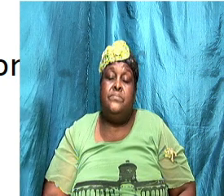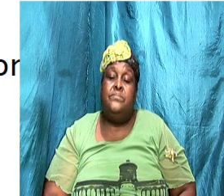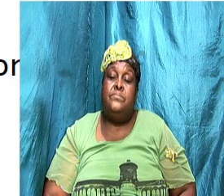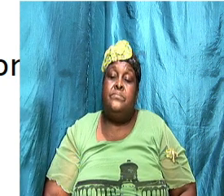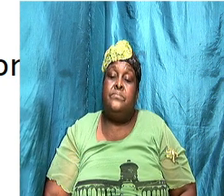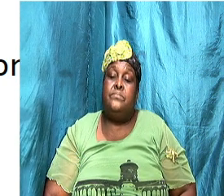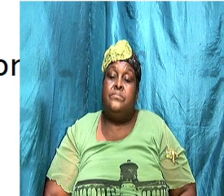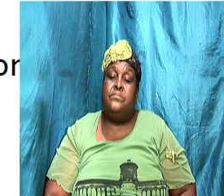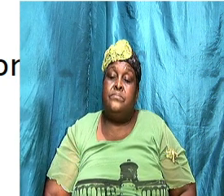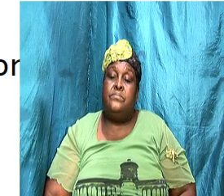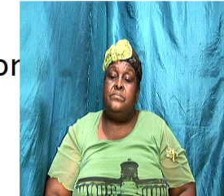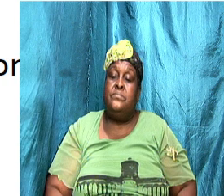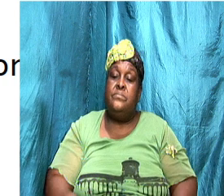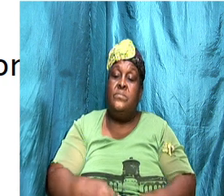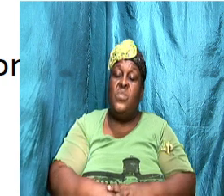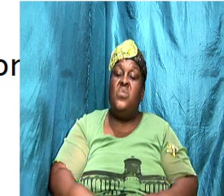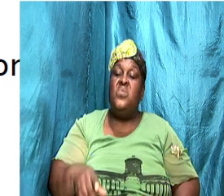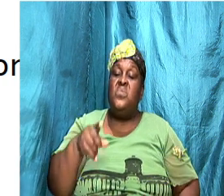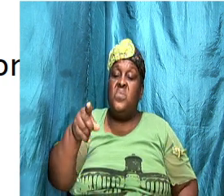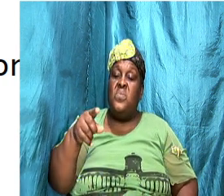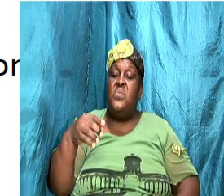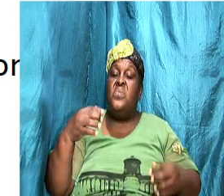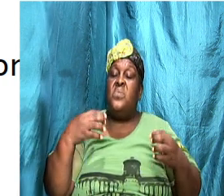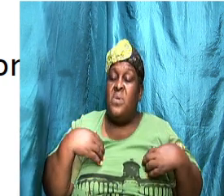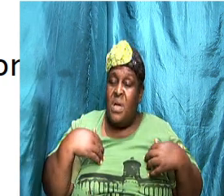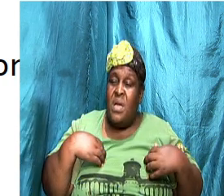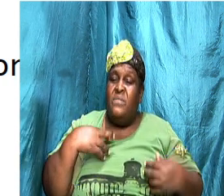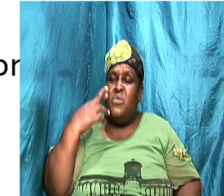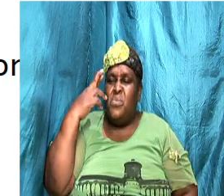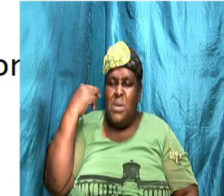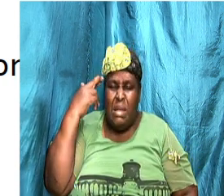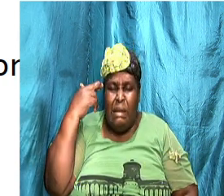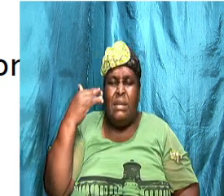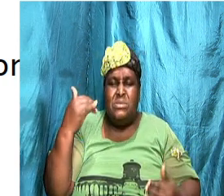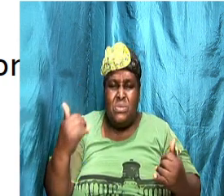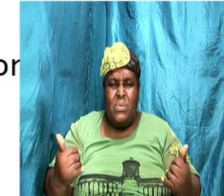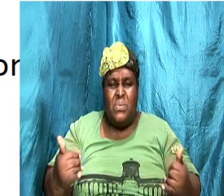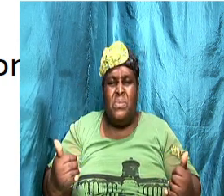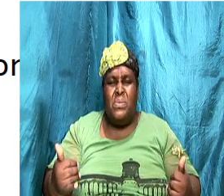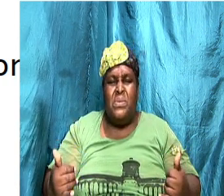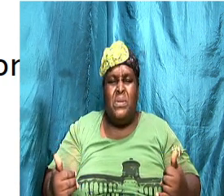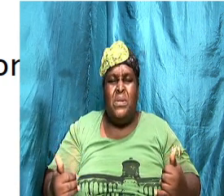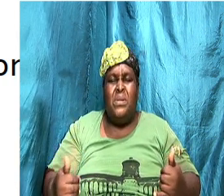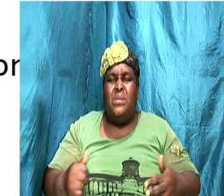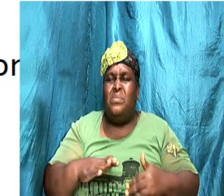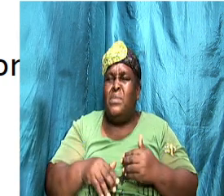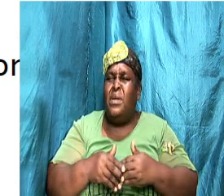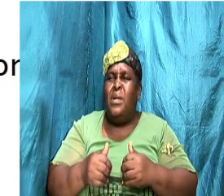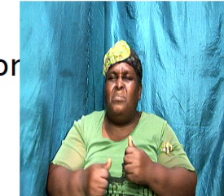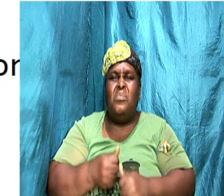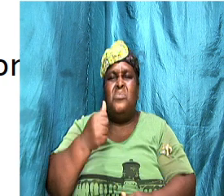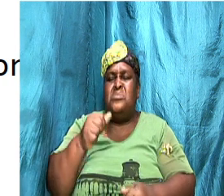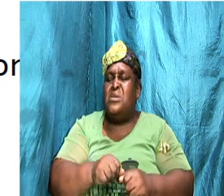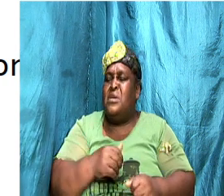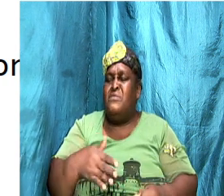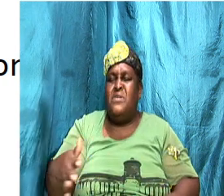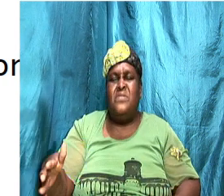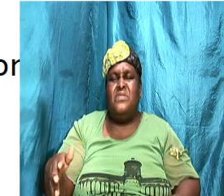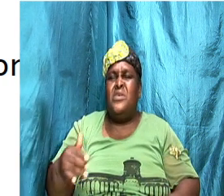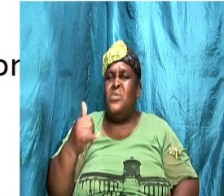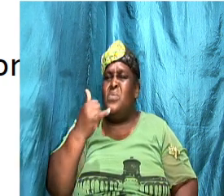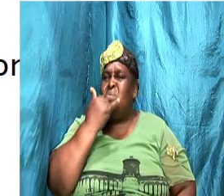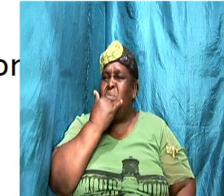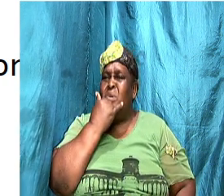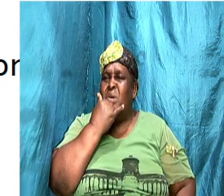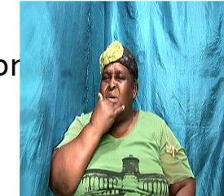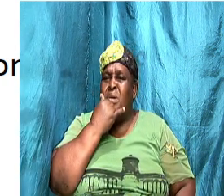the disenchanted stage you have to realize now that almost everything will go wrong but it is